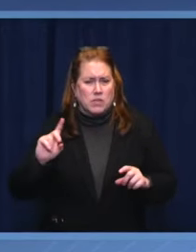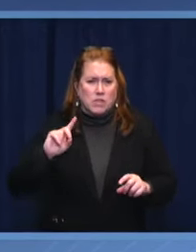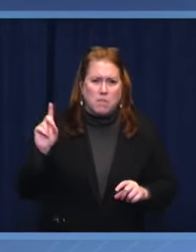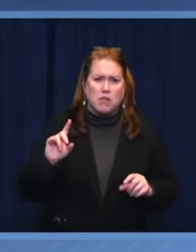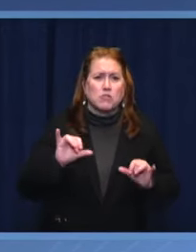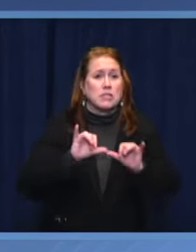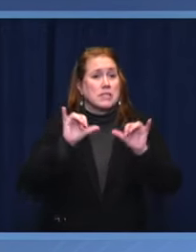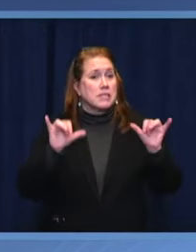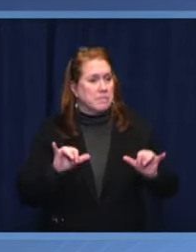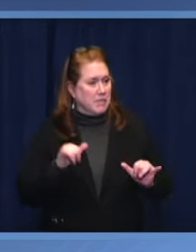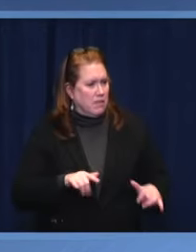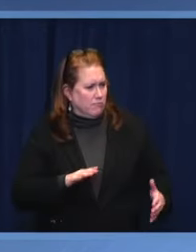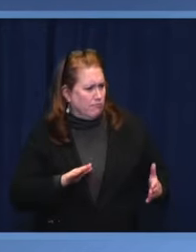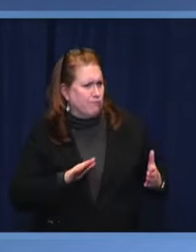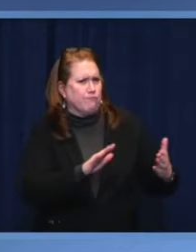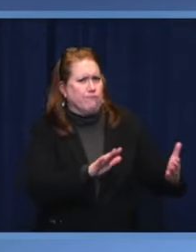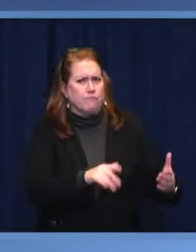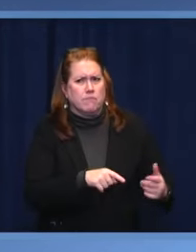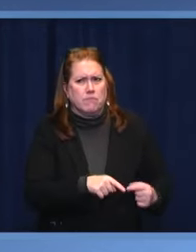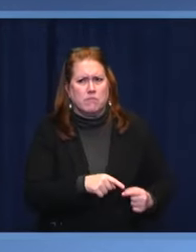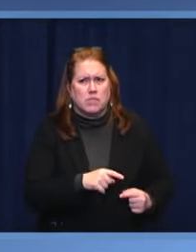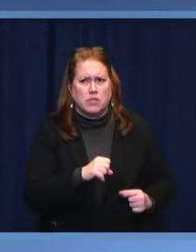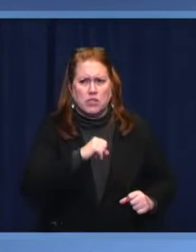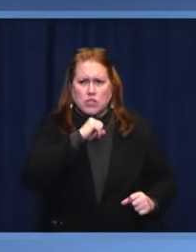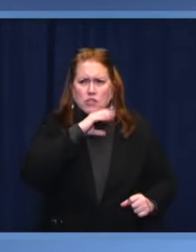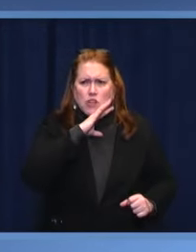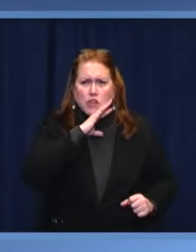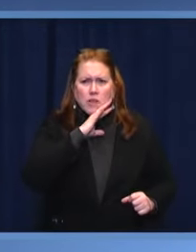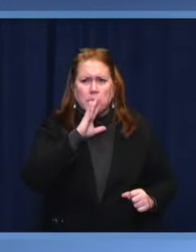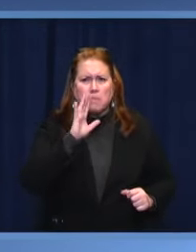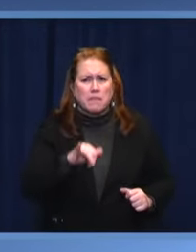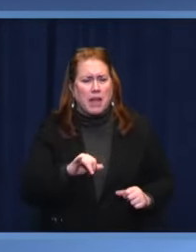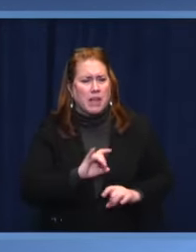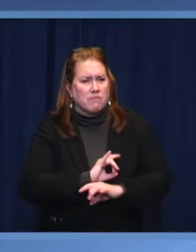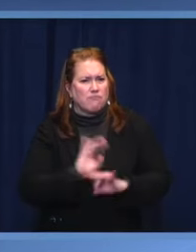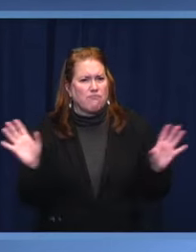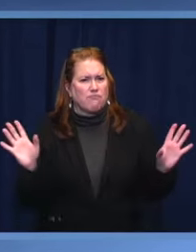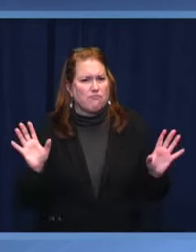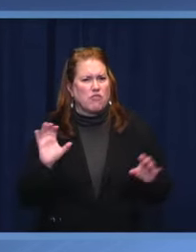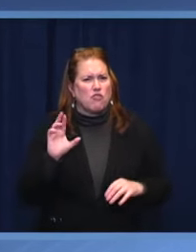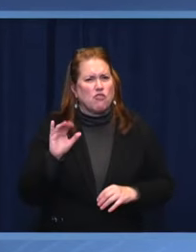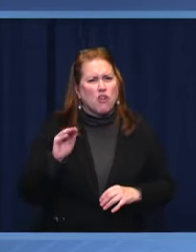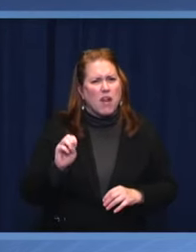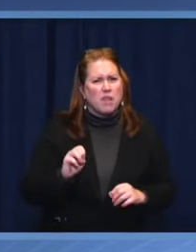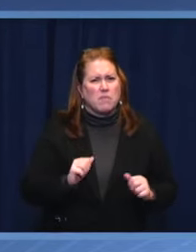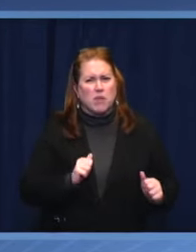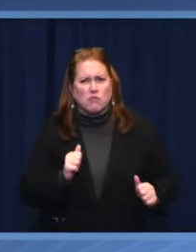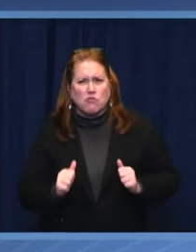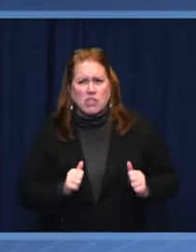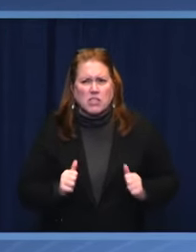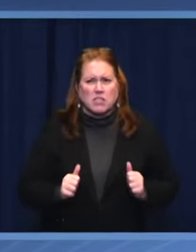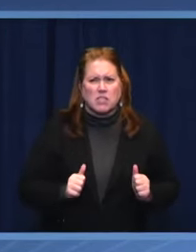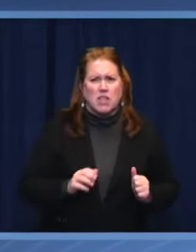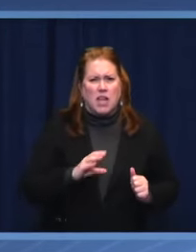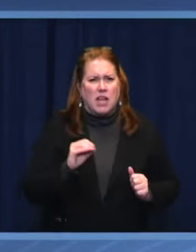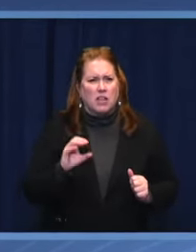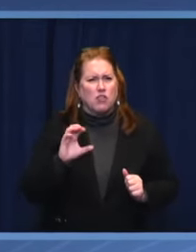have been sullied by the malicious ambition of these criminal organizations.